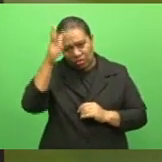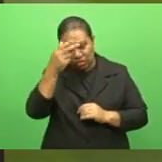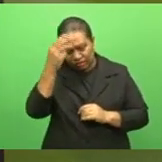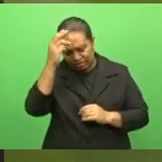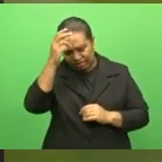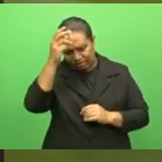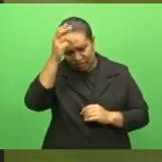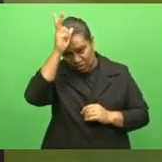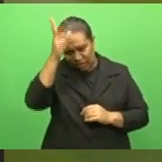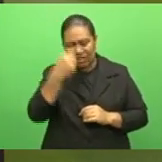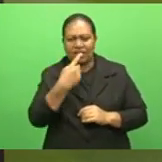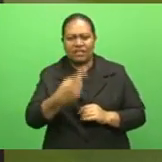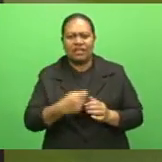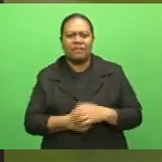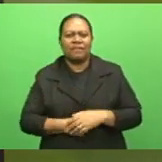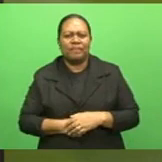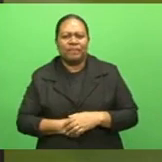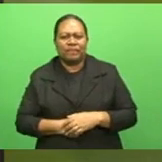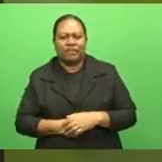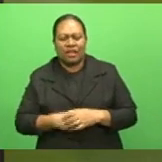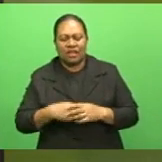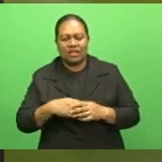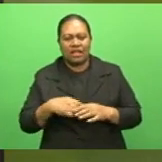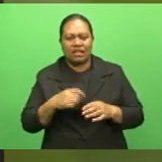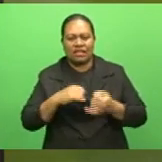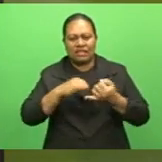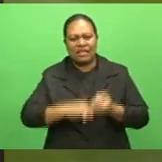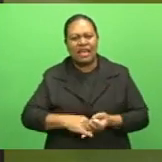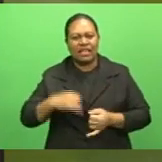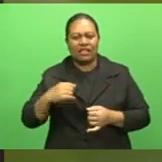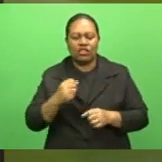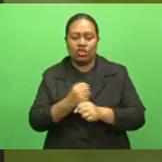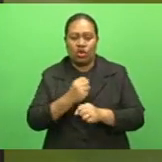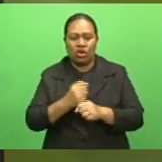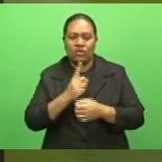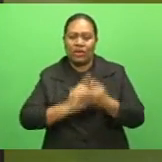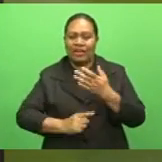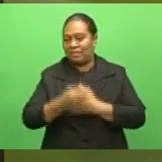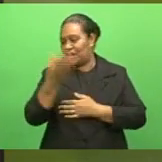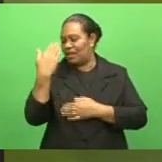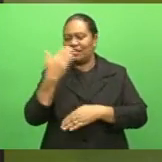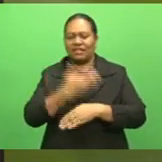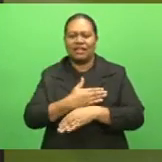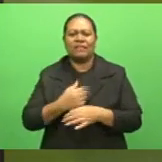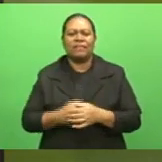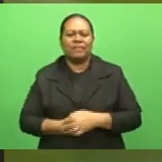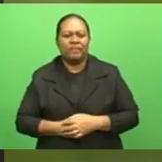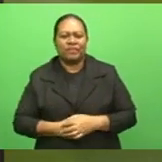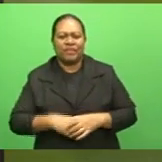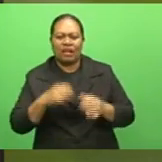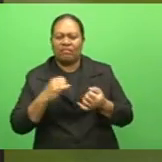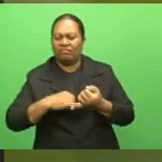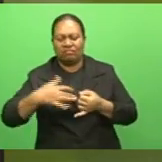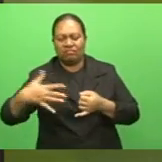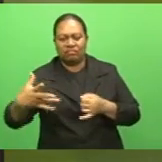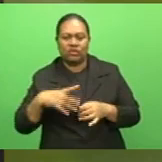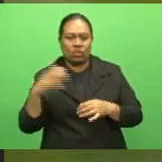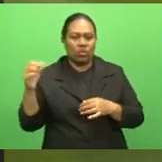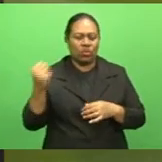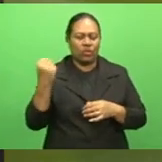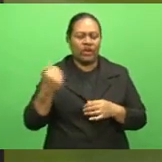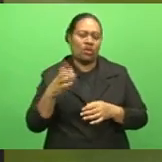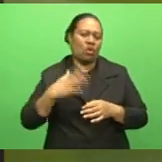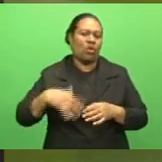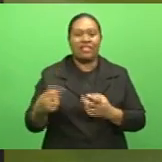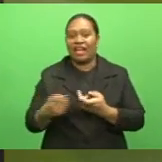24-16 defeat of St. George Illawarra last night. The loss leaves St. George Illawarra needing to win all six of the remaining